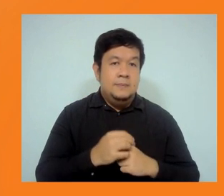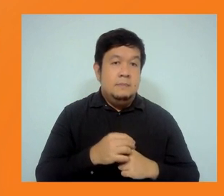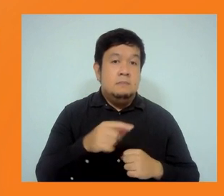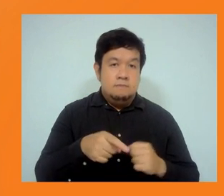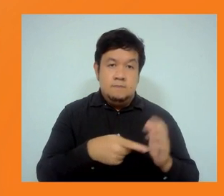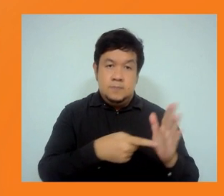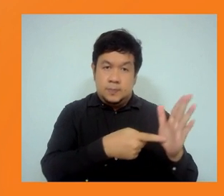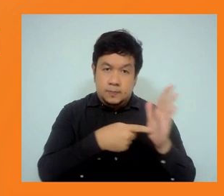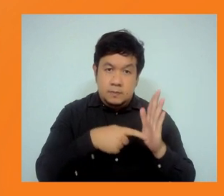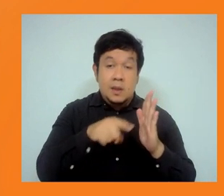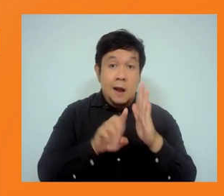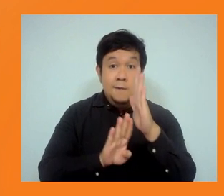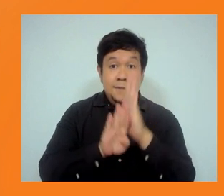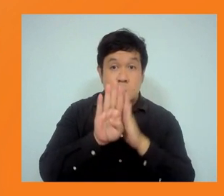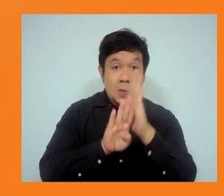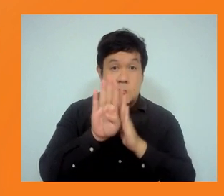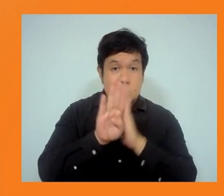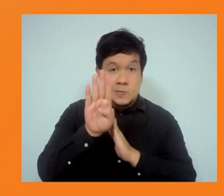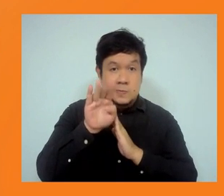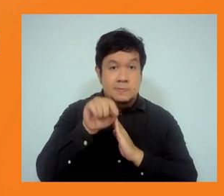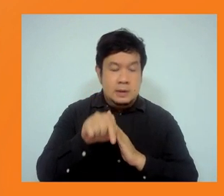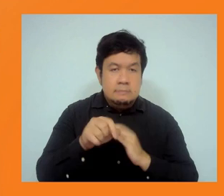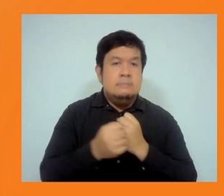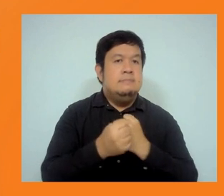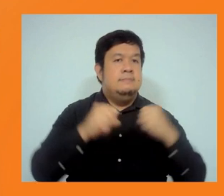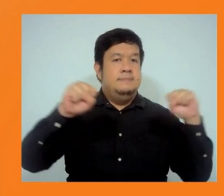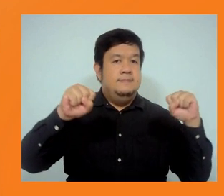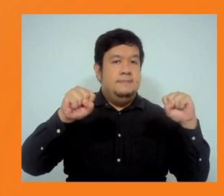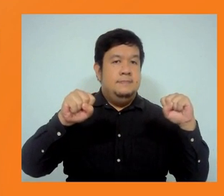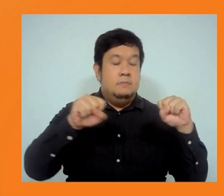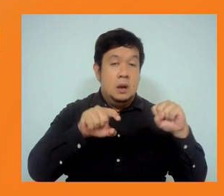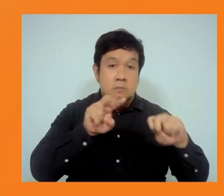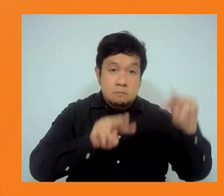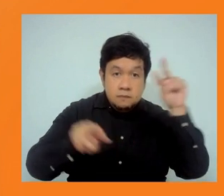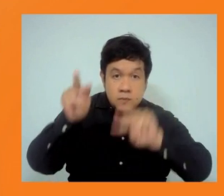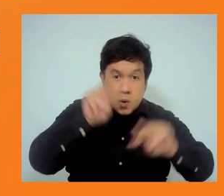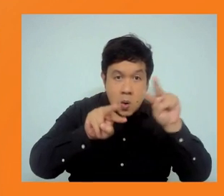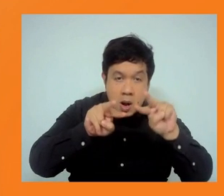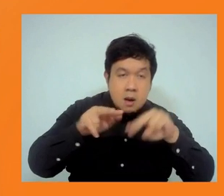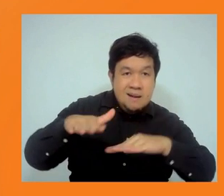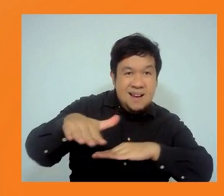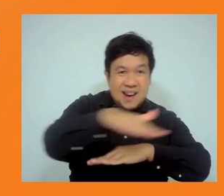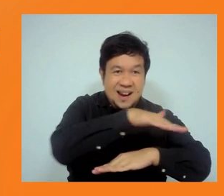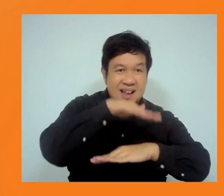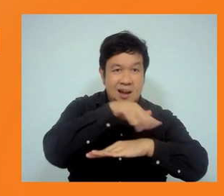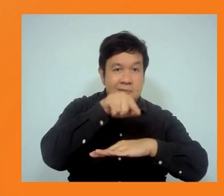for land valuation. This is something that we're working on now, as well as addressing legacy issues.